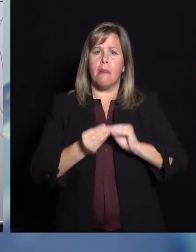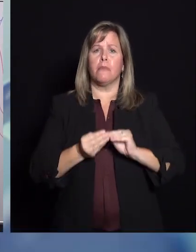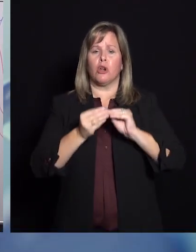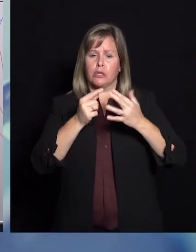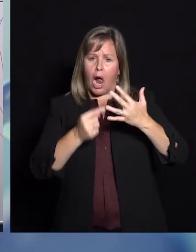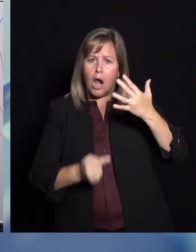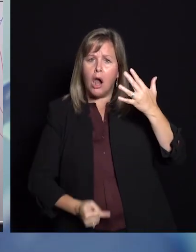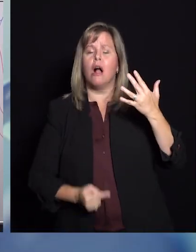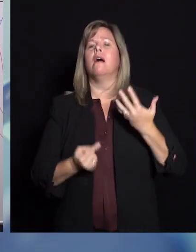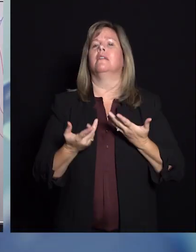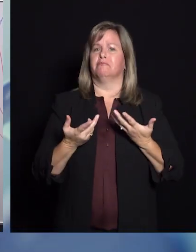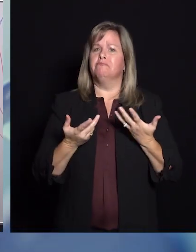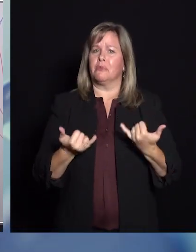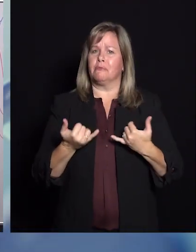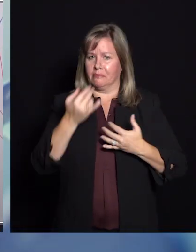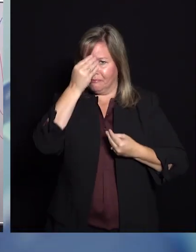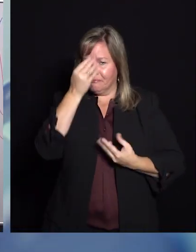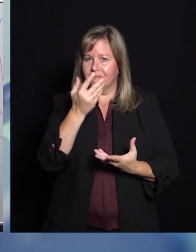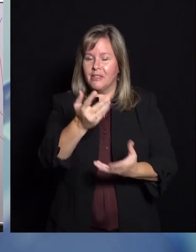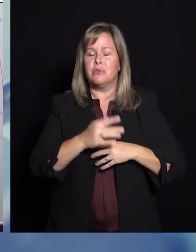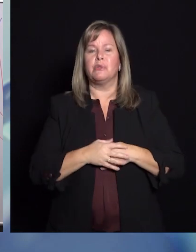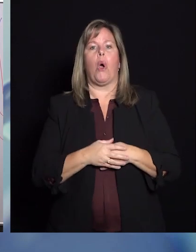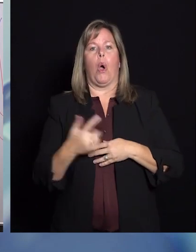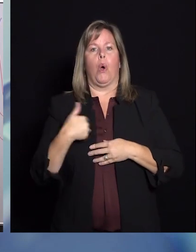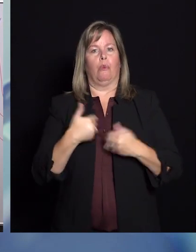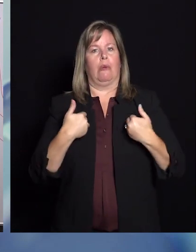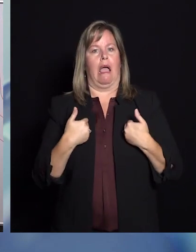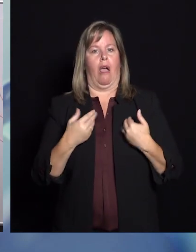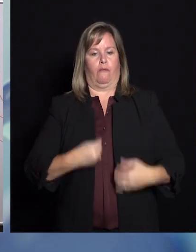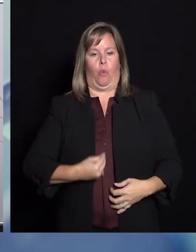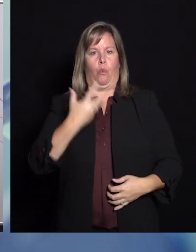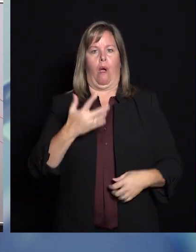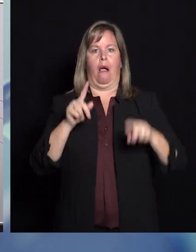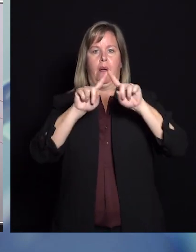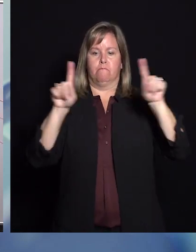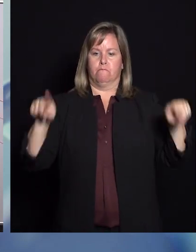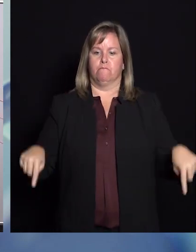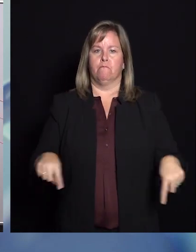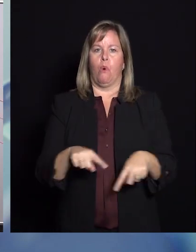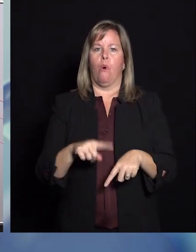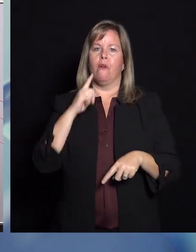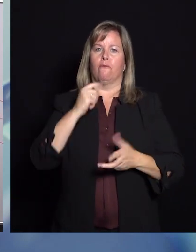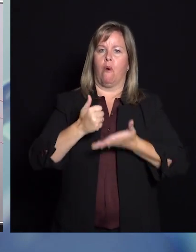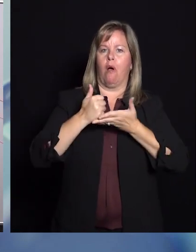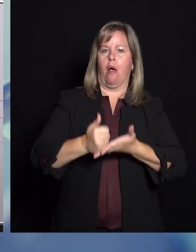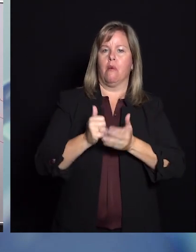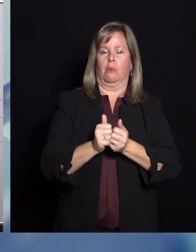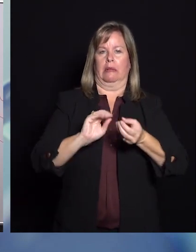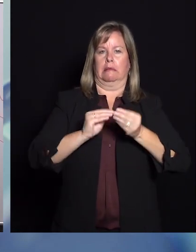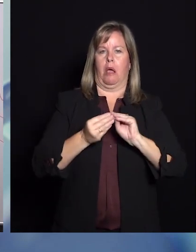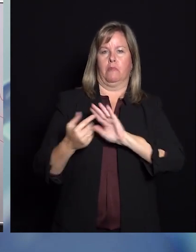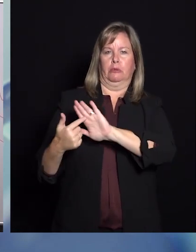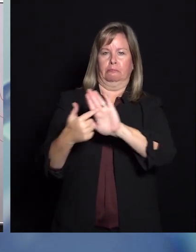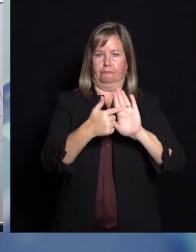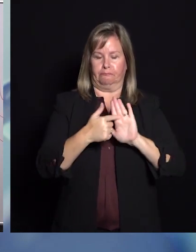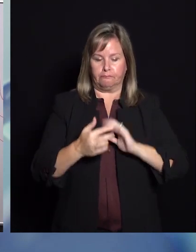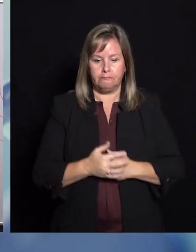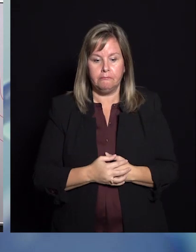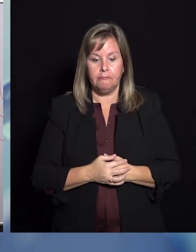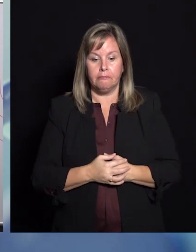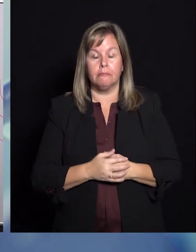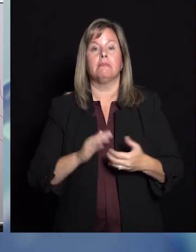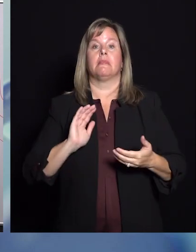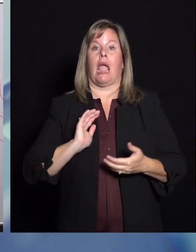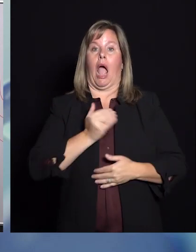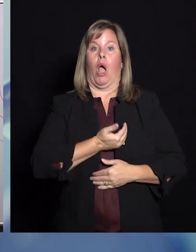and so we brought back our whiteboard back for a new appearance on this weekly update and I want to start off by talking